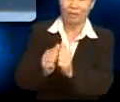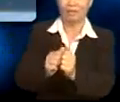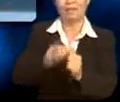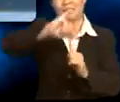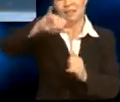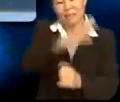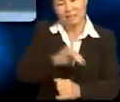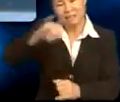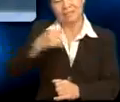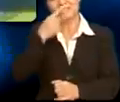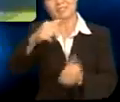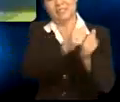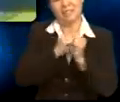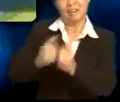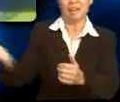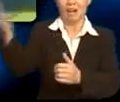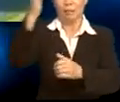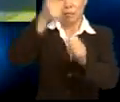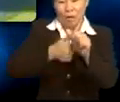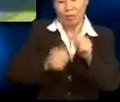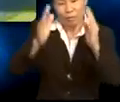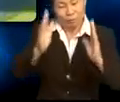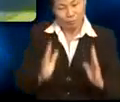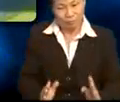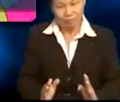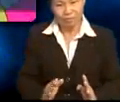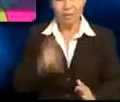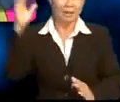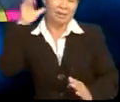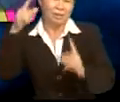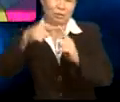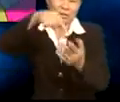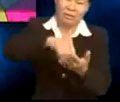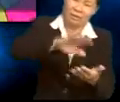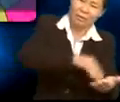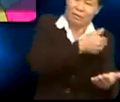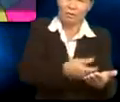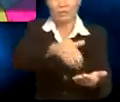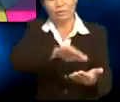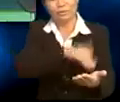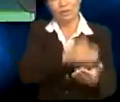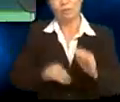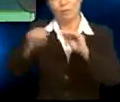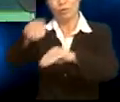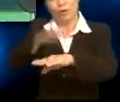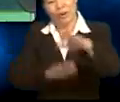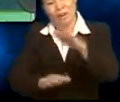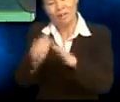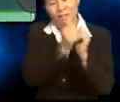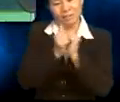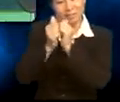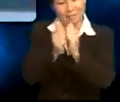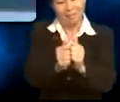sing along. Come on everybody, listen to this song. Put your hands